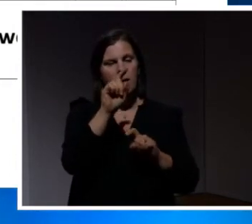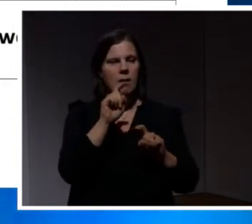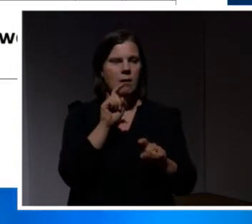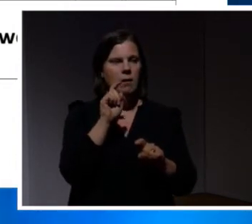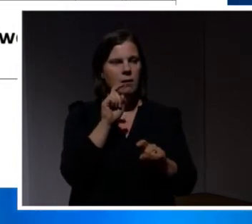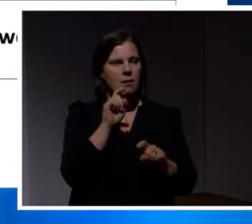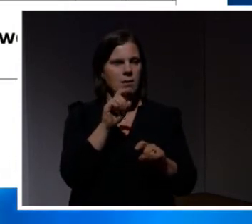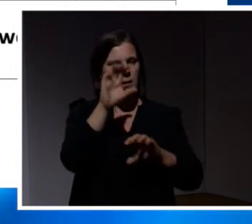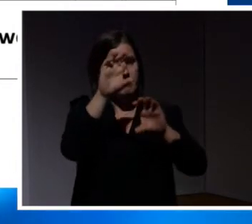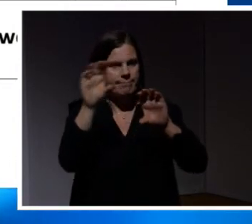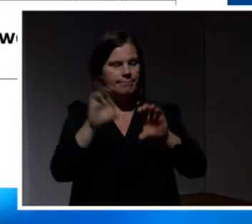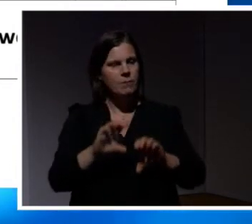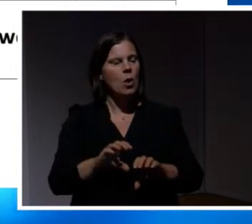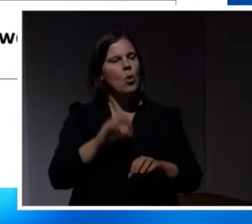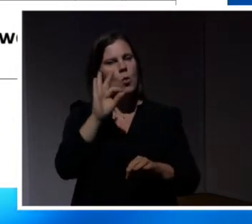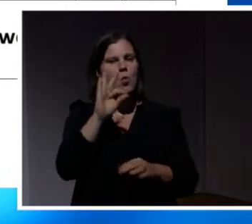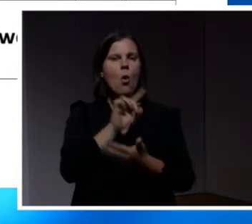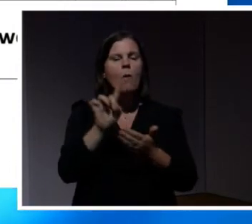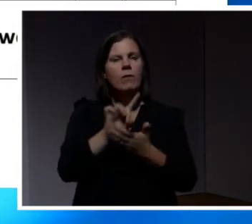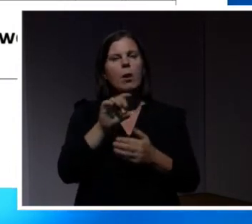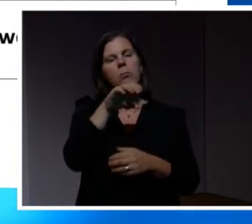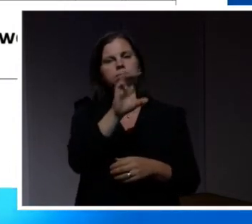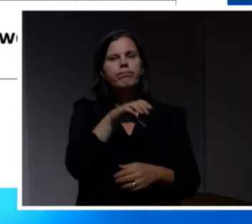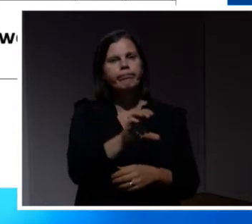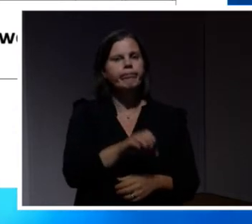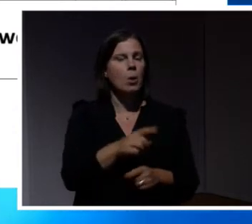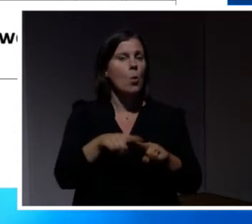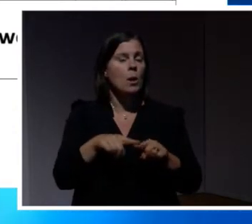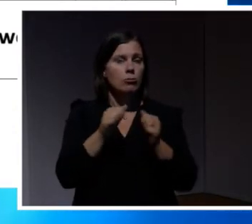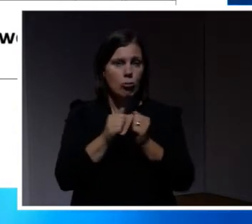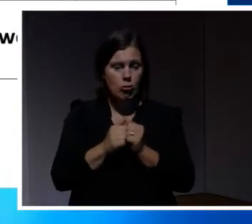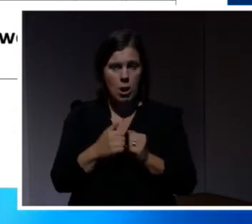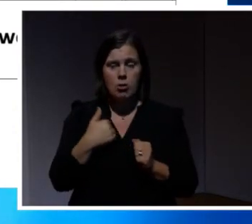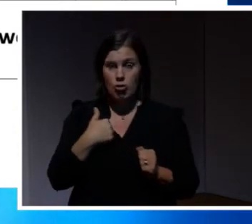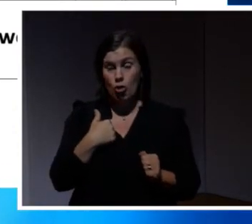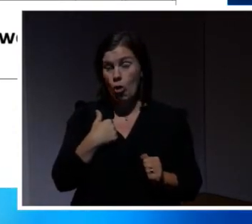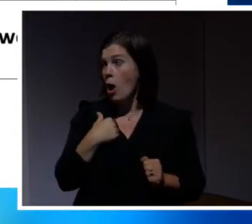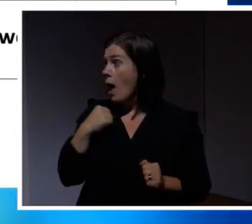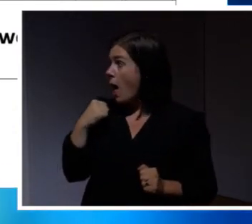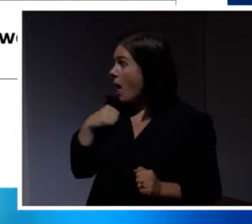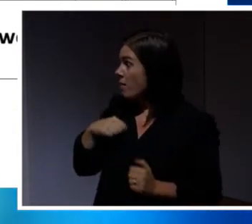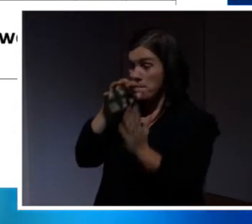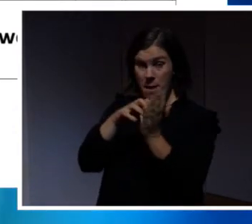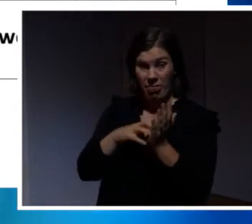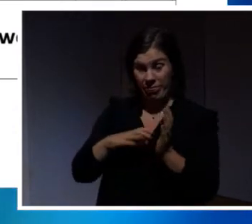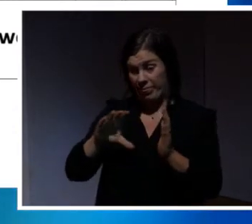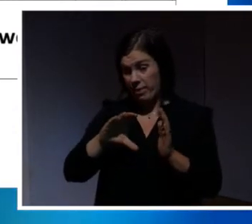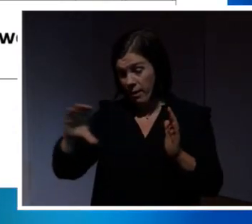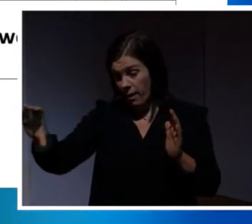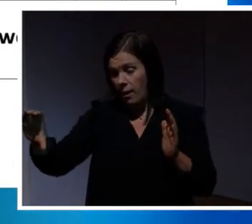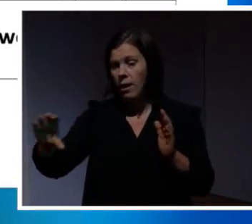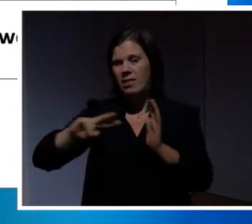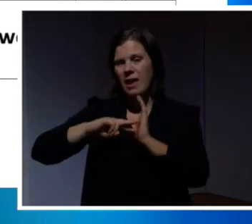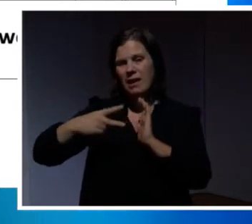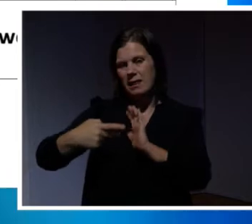post they made and their names and how often they posted on these different things. And I used my skills in applied mathematics. I used a